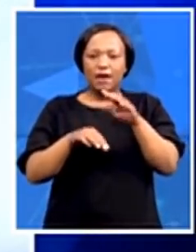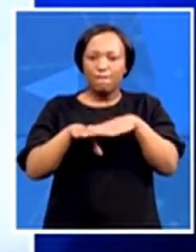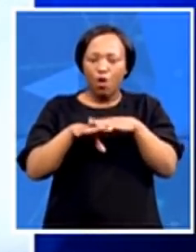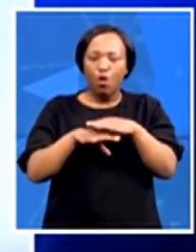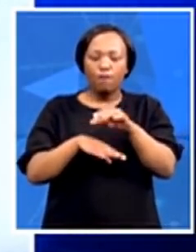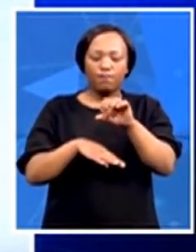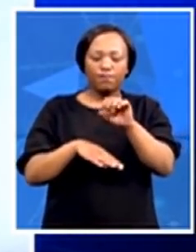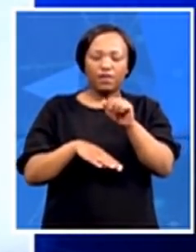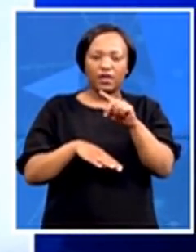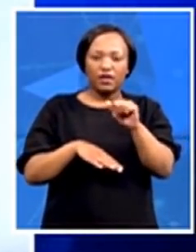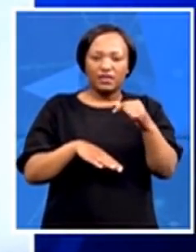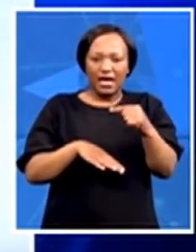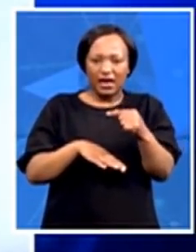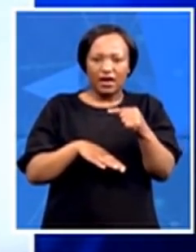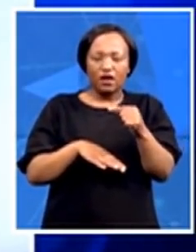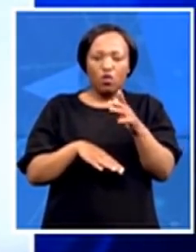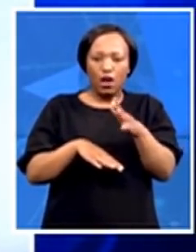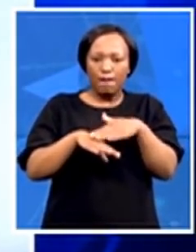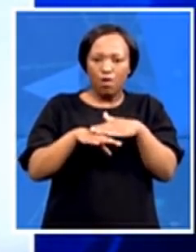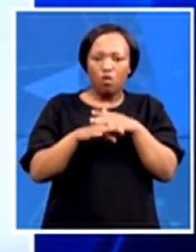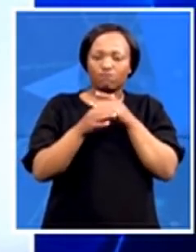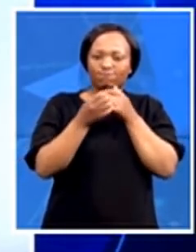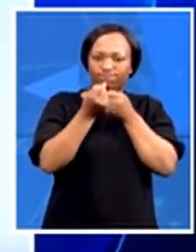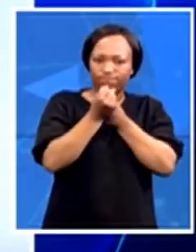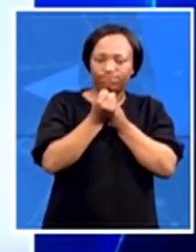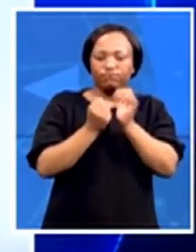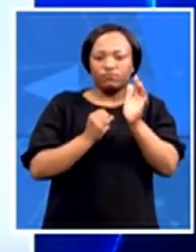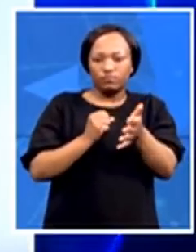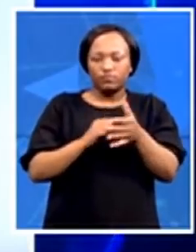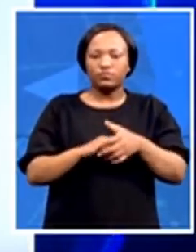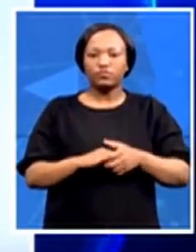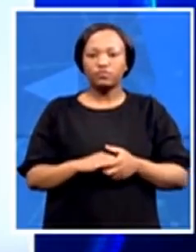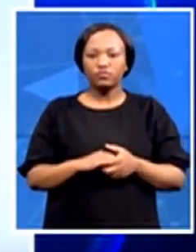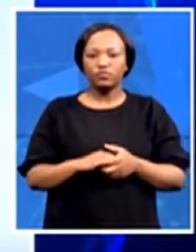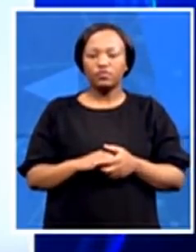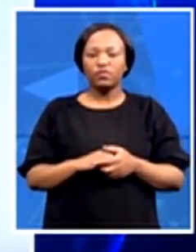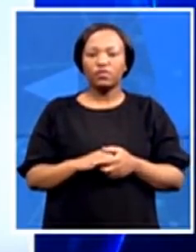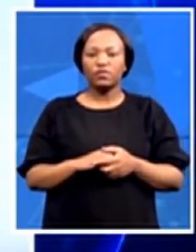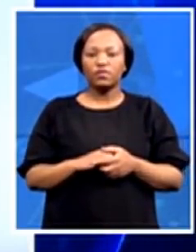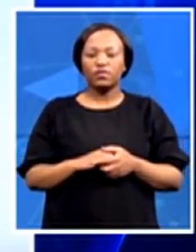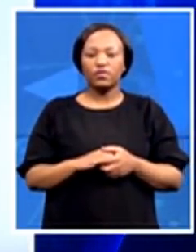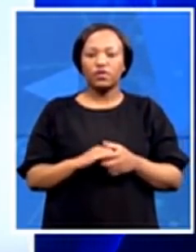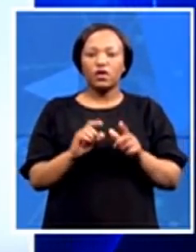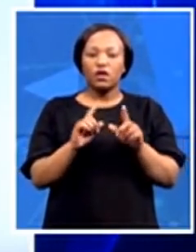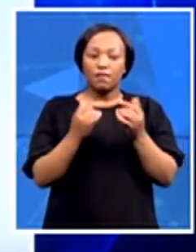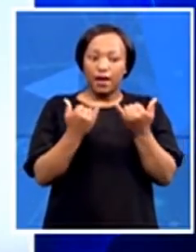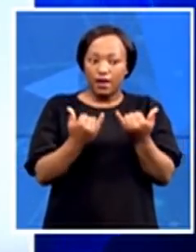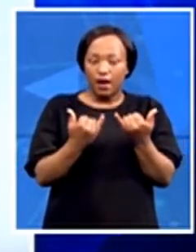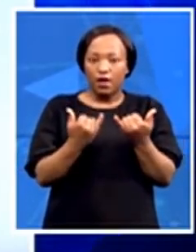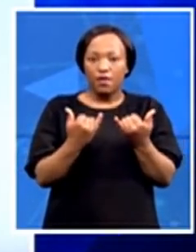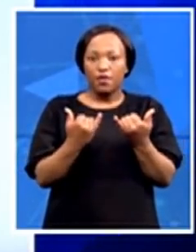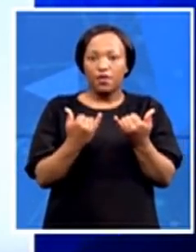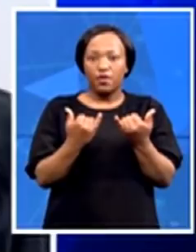broader scale thing. But it definitely seems to be a small set of advances so far.